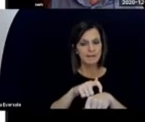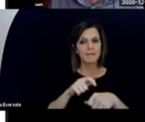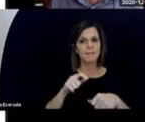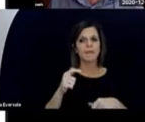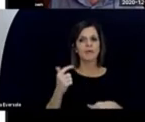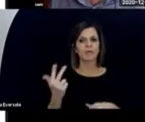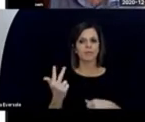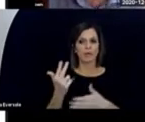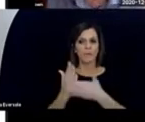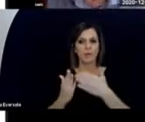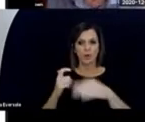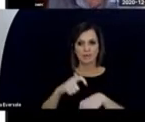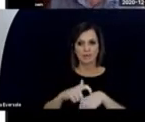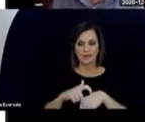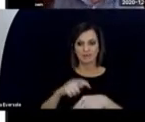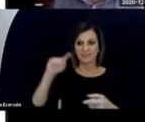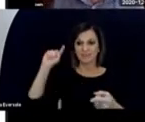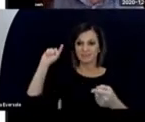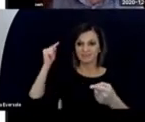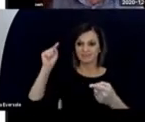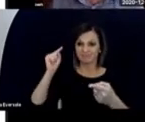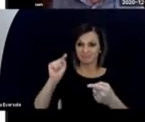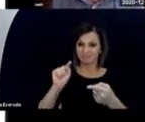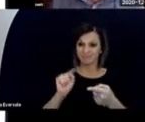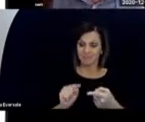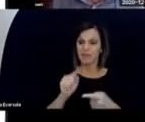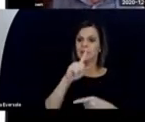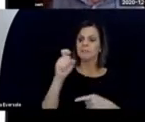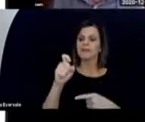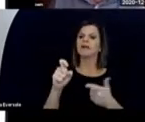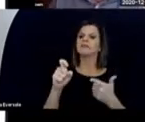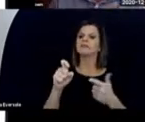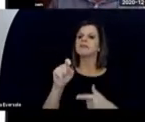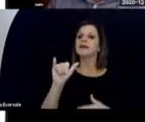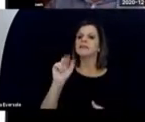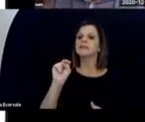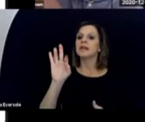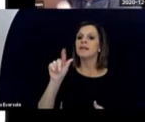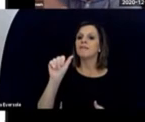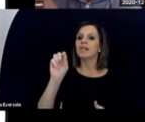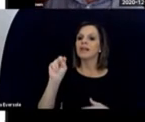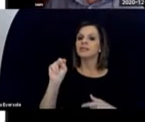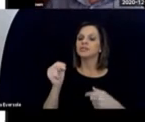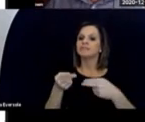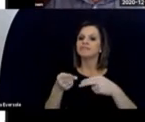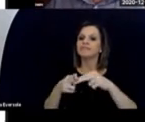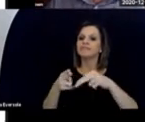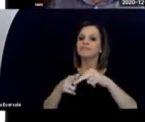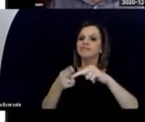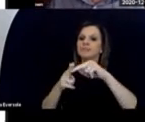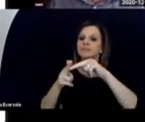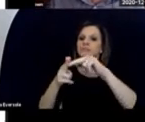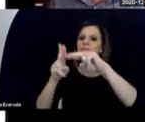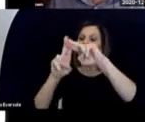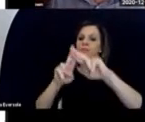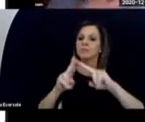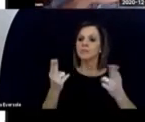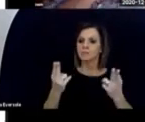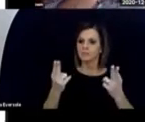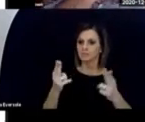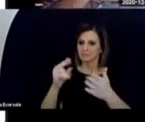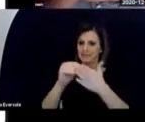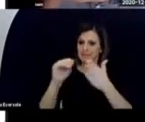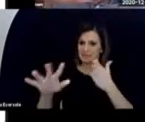one full-time and three part-time. Because as inflation has gone up and up, everything's got more expensive,